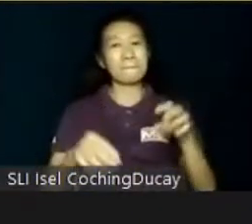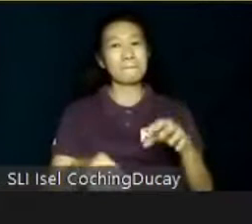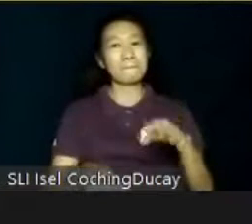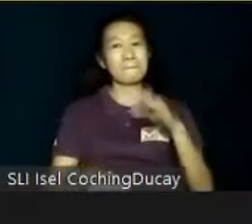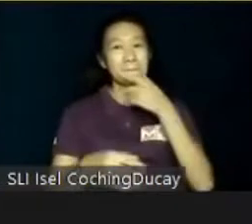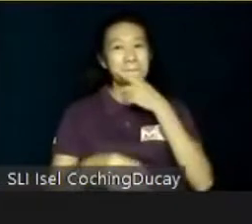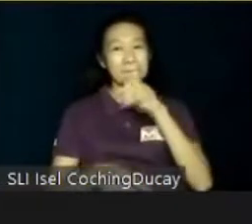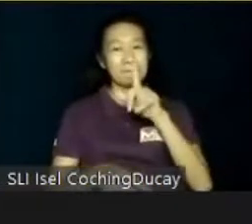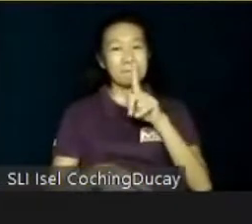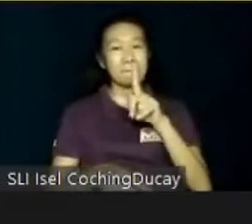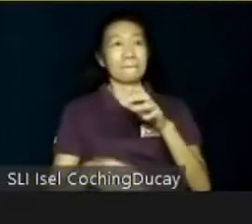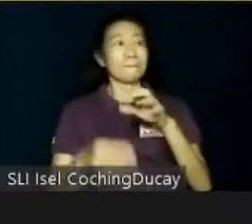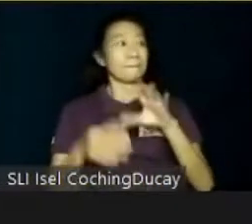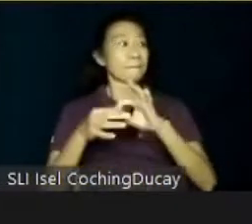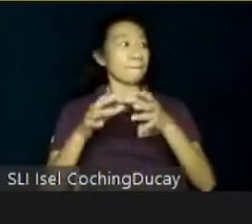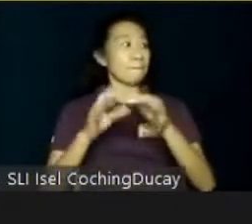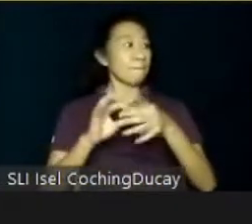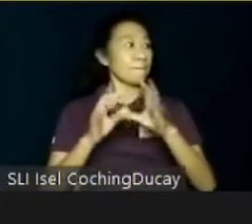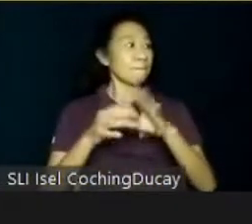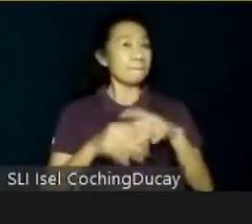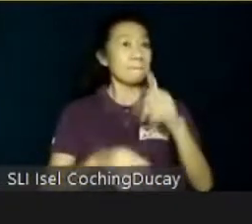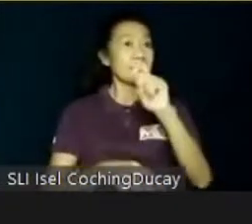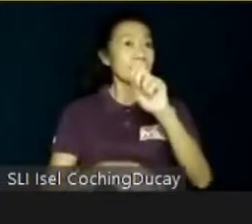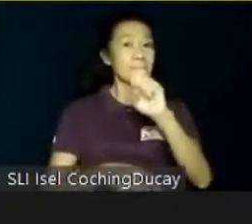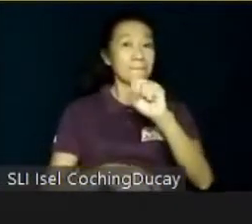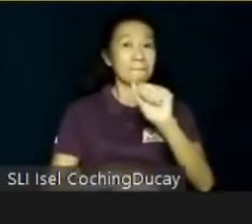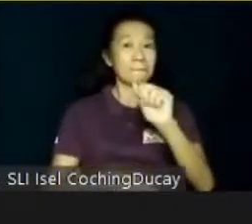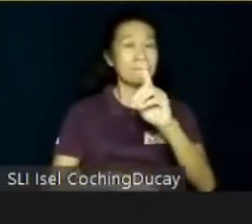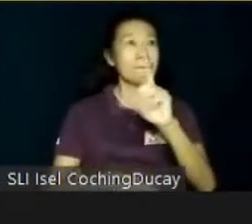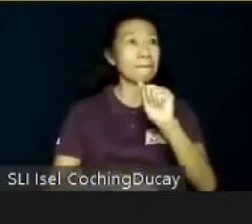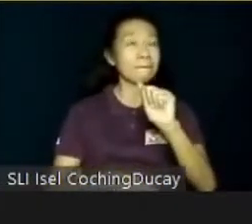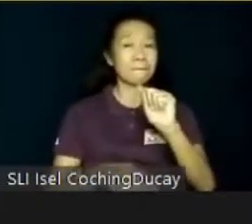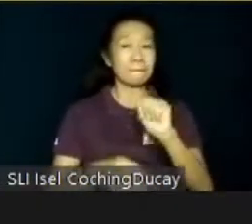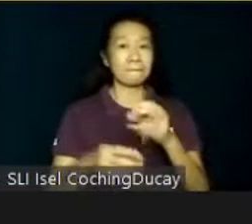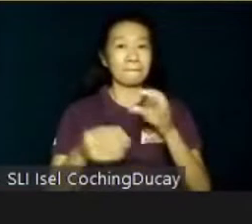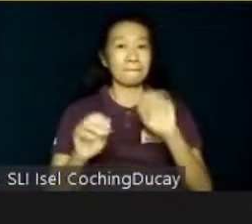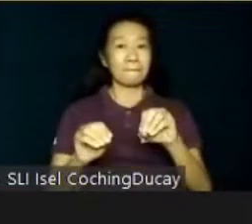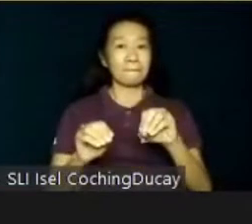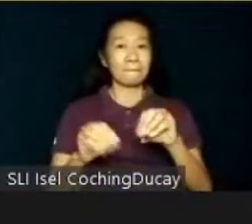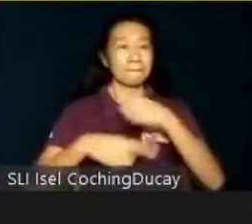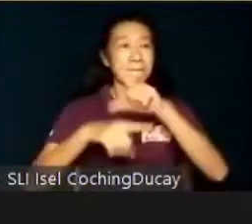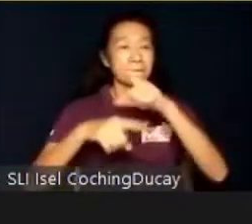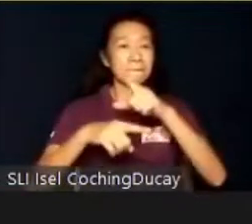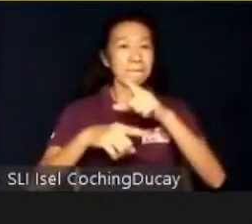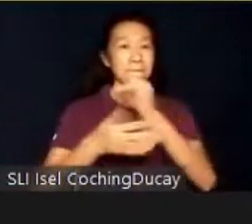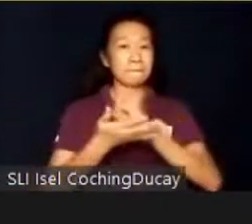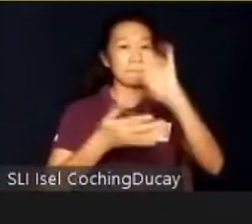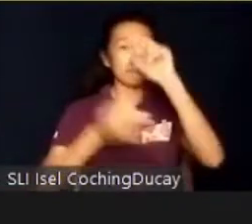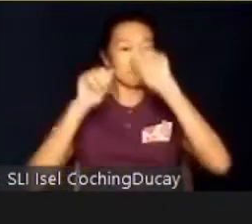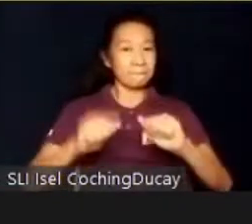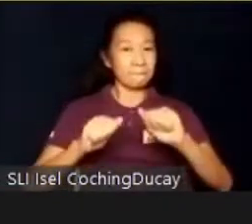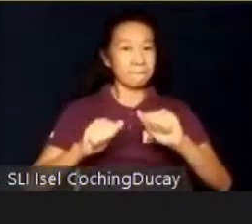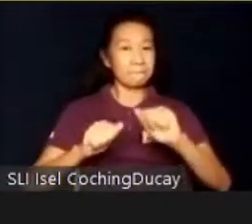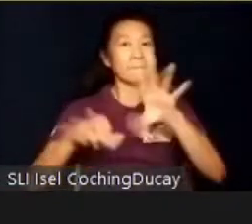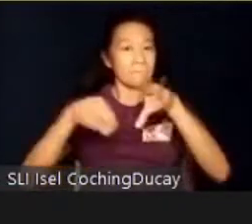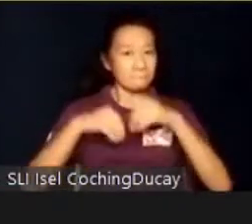these are augmented by TESDA centers, although they acknowledge that they have limited institutional capabilities to